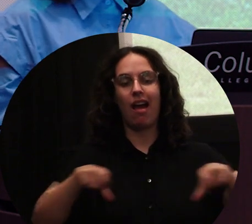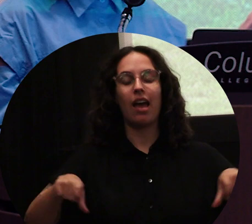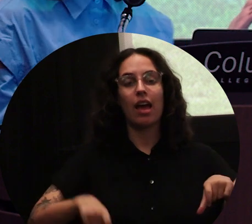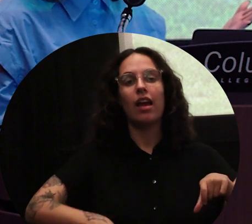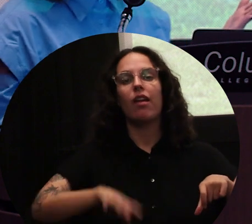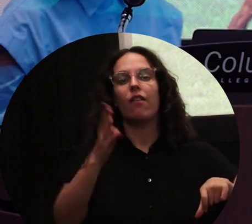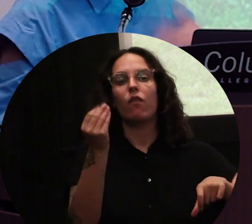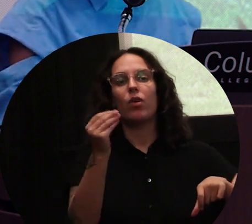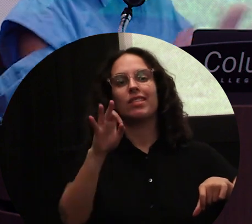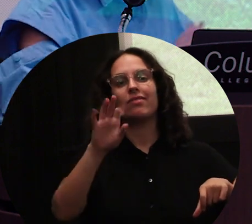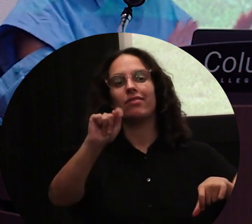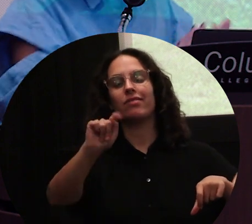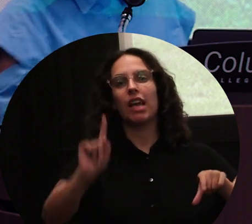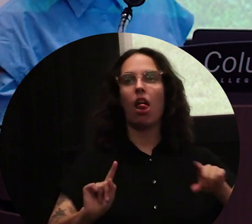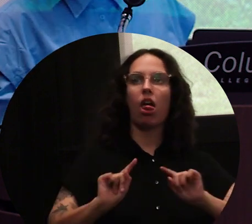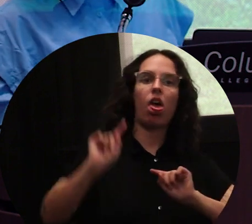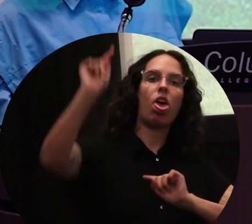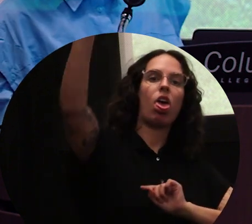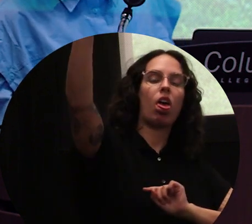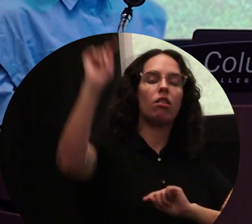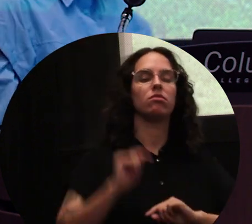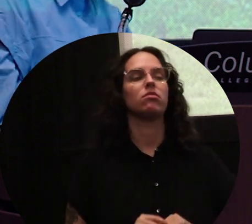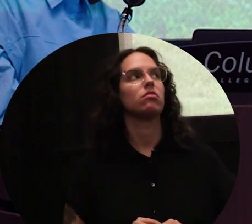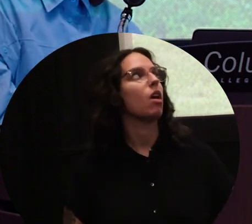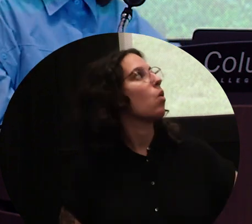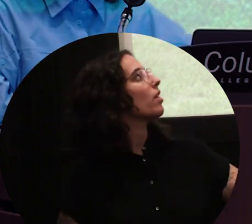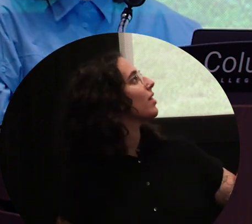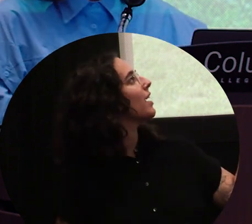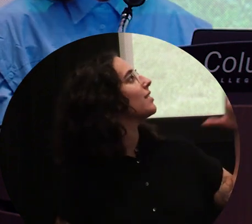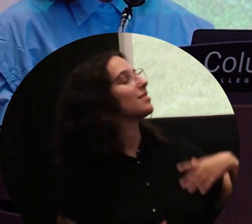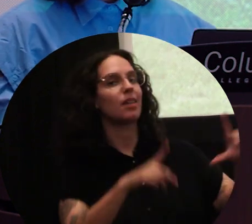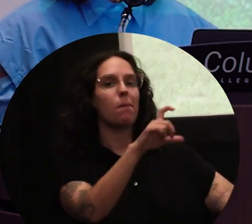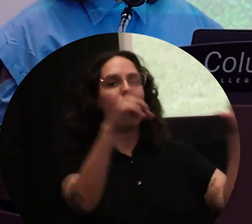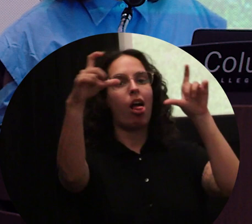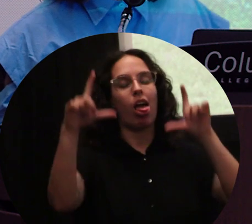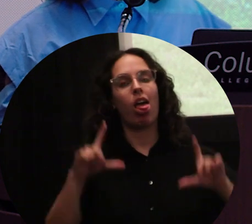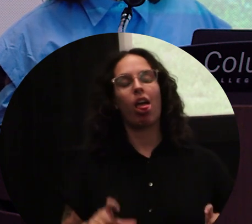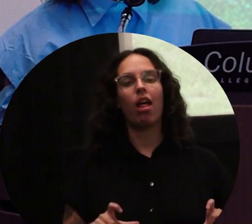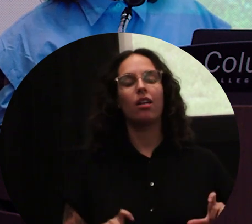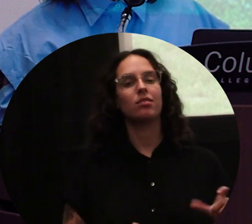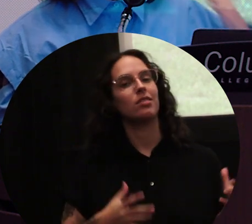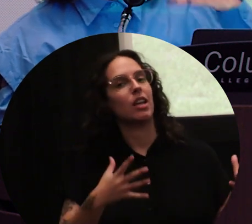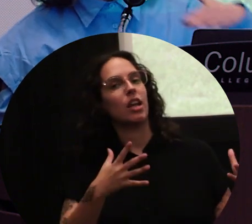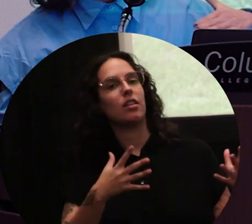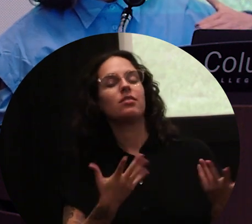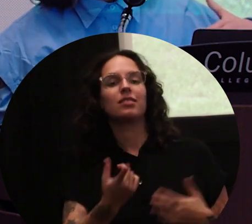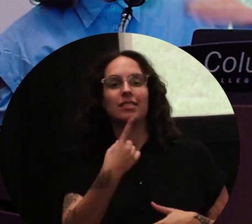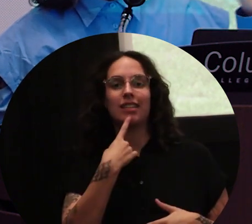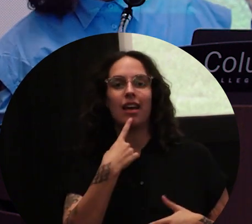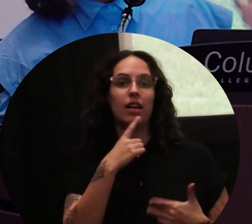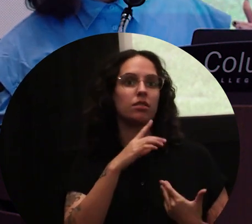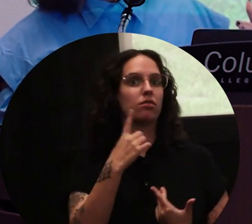And then the title, this like kind of like collage here is to show because it's a kind of a smaller image on the left is all I wanted was to get into heaven was the other